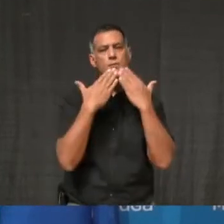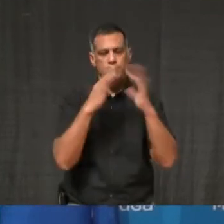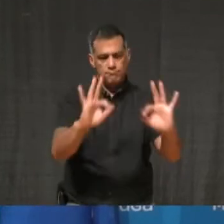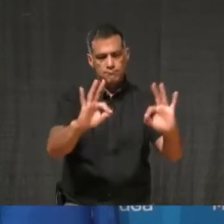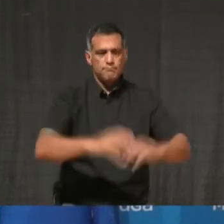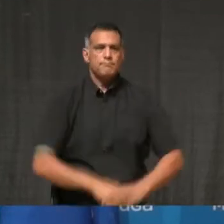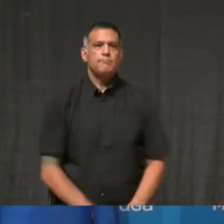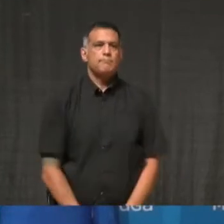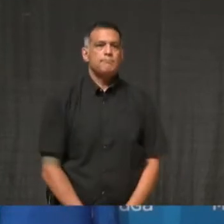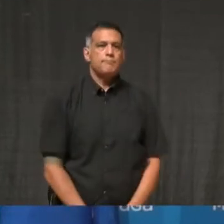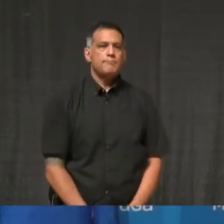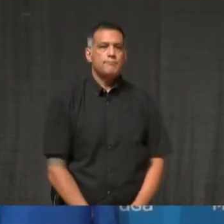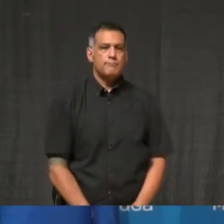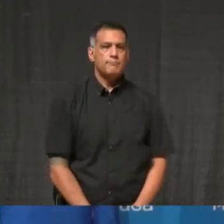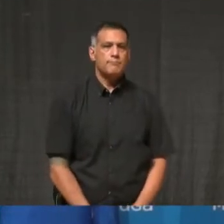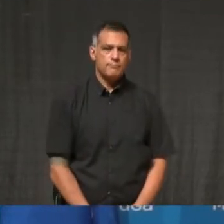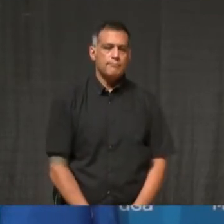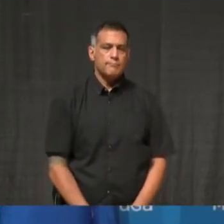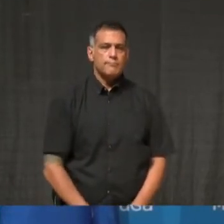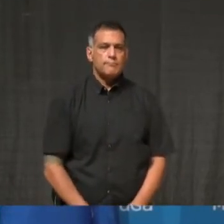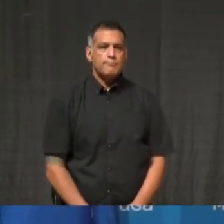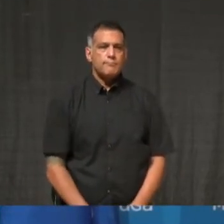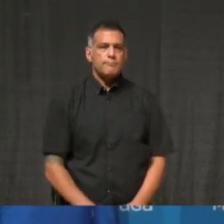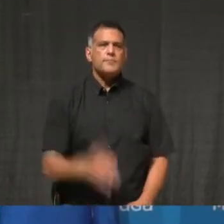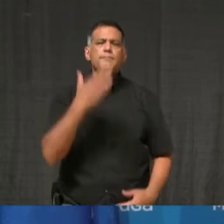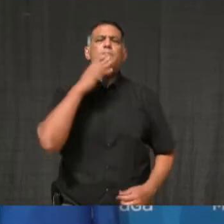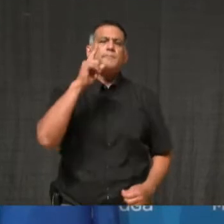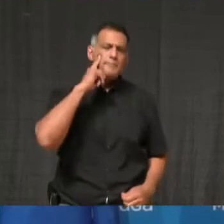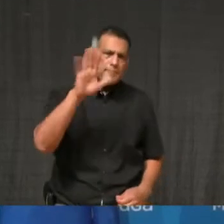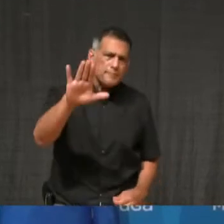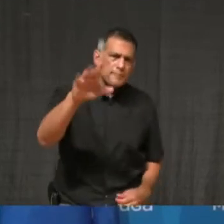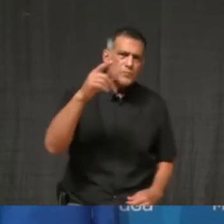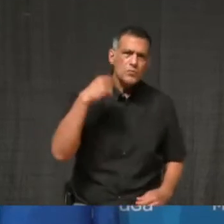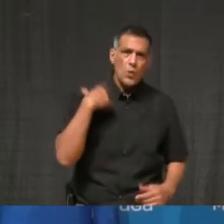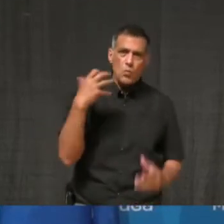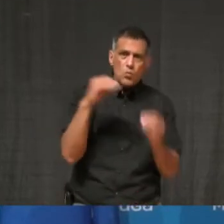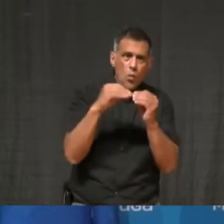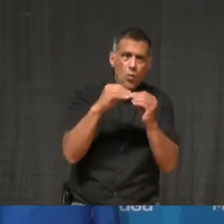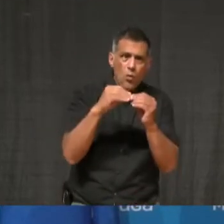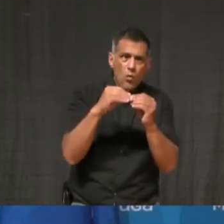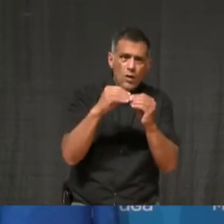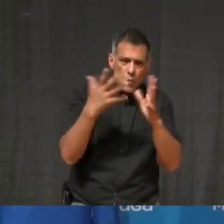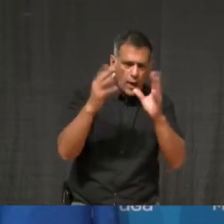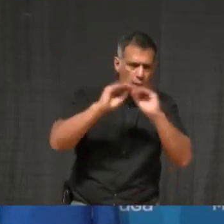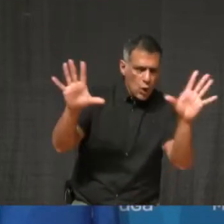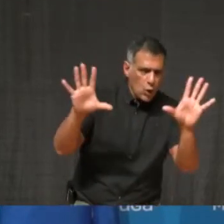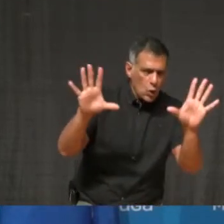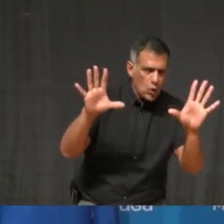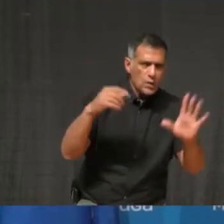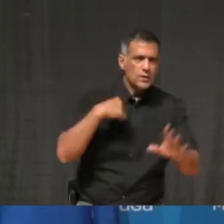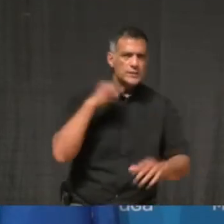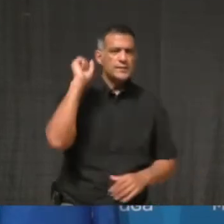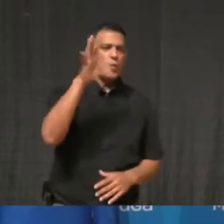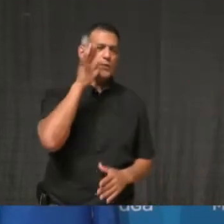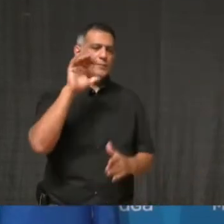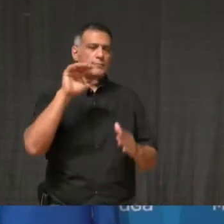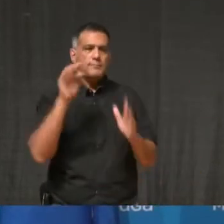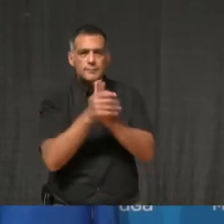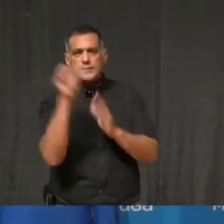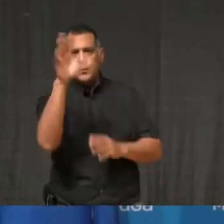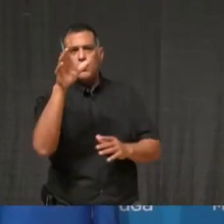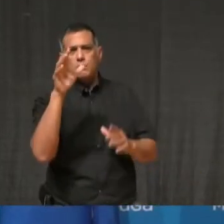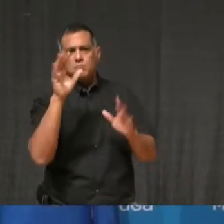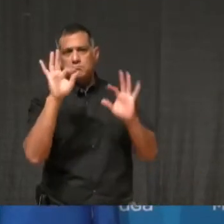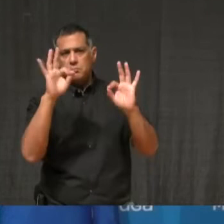Thank you. You know what, if you want further clarification, we can certainly send that information over to your office, Ashley.